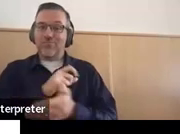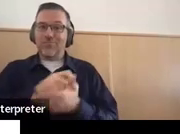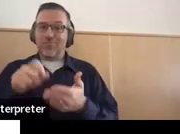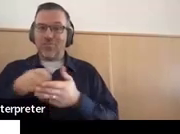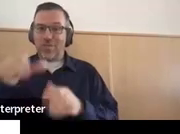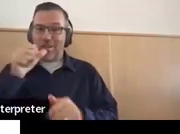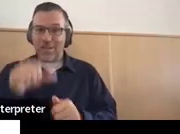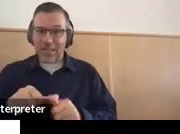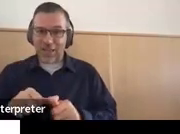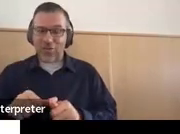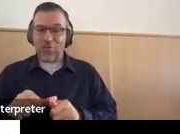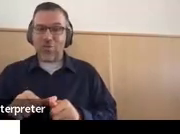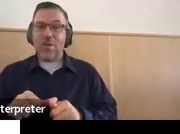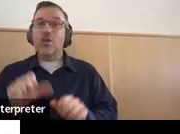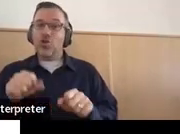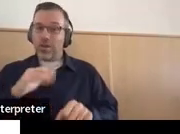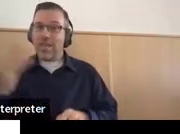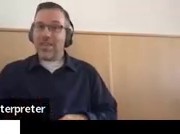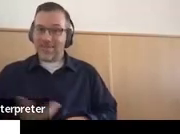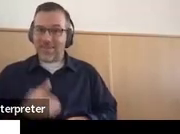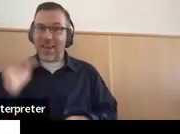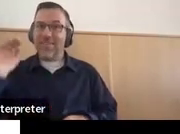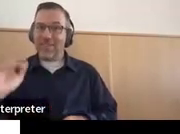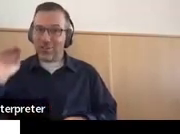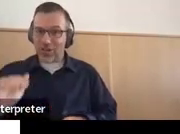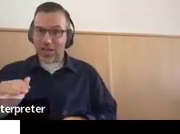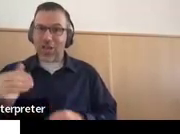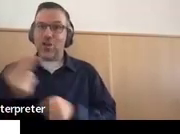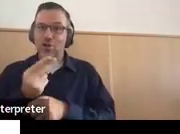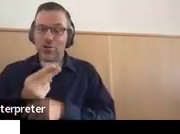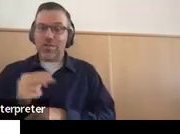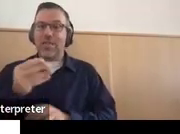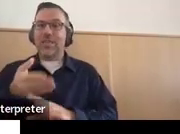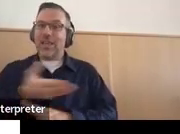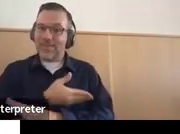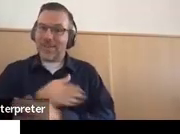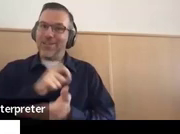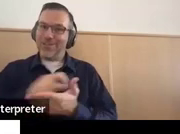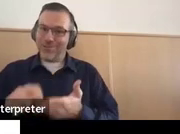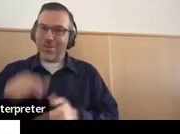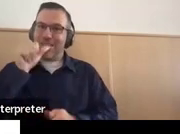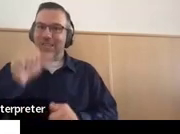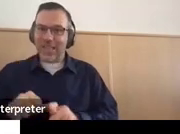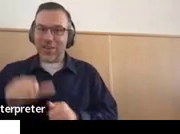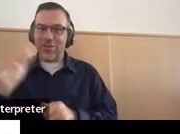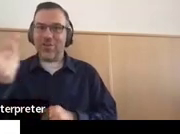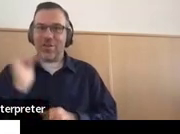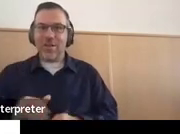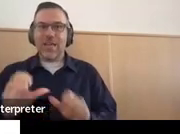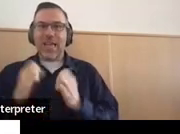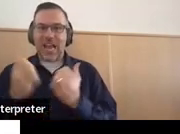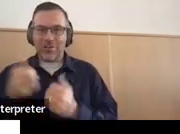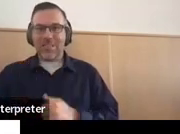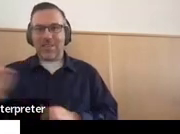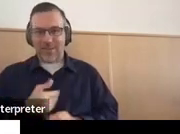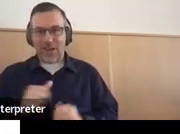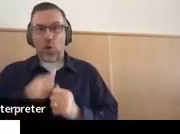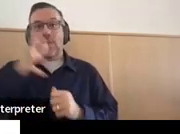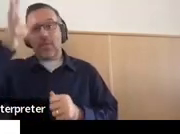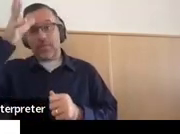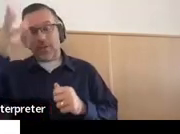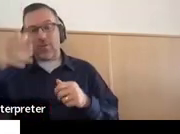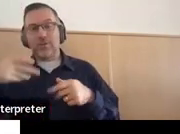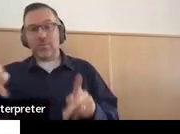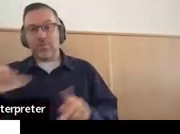the advance written notice. The agency is invited with the prior consent, that's the advance written notice, and Section 9G,